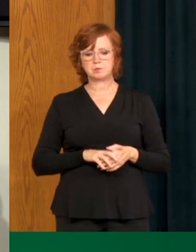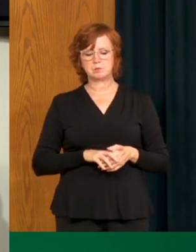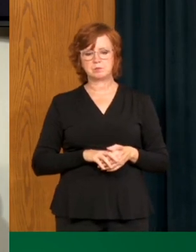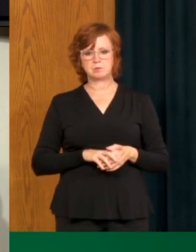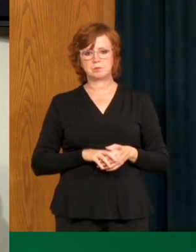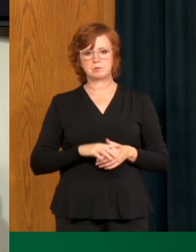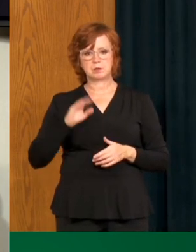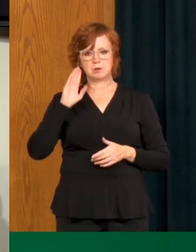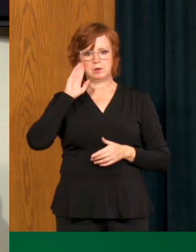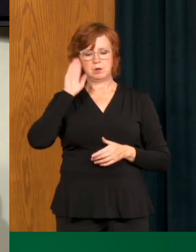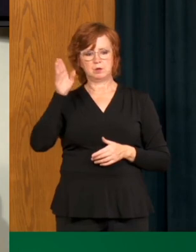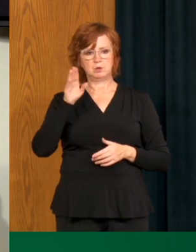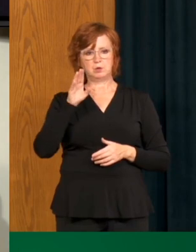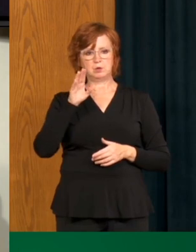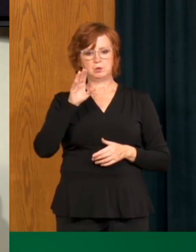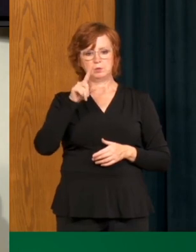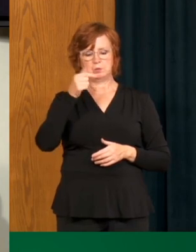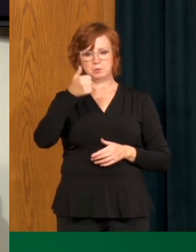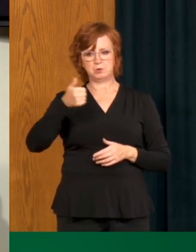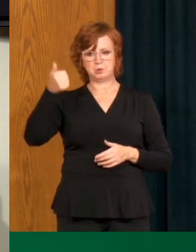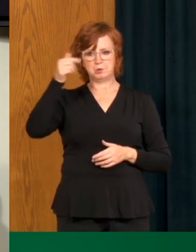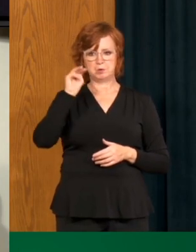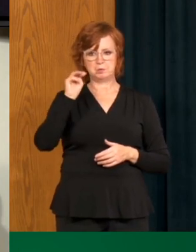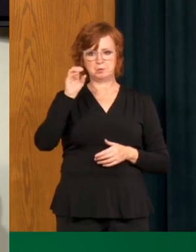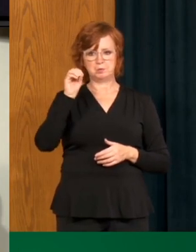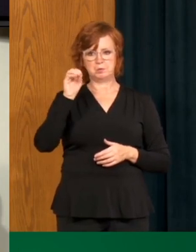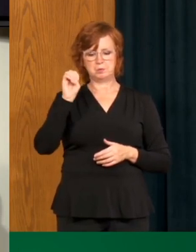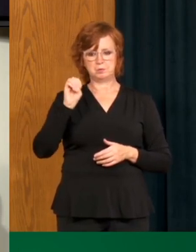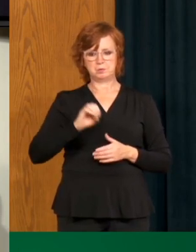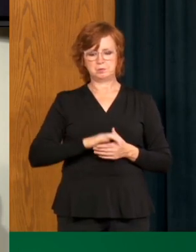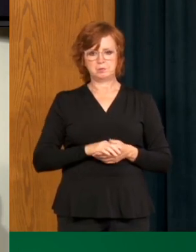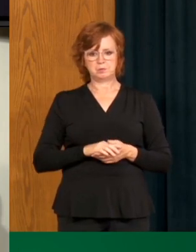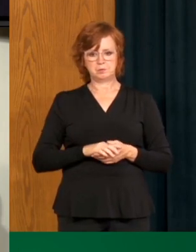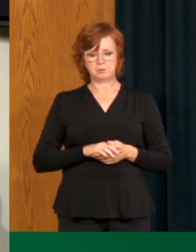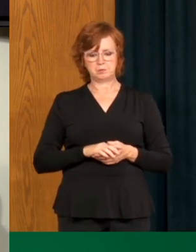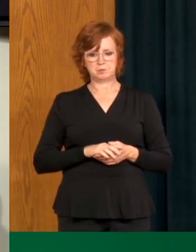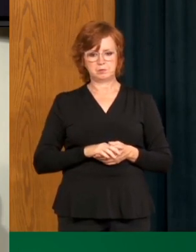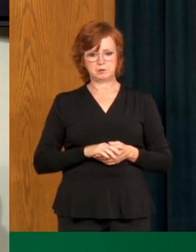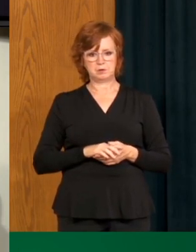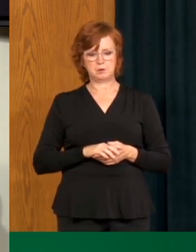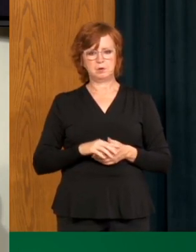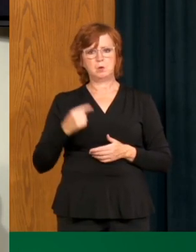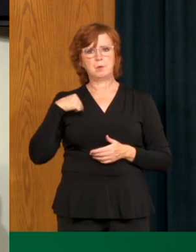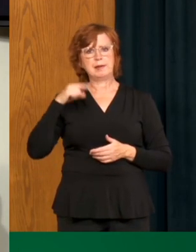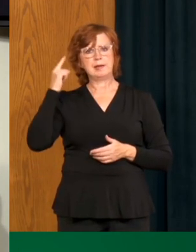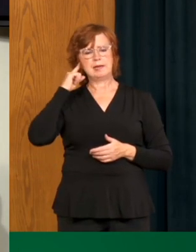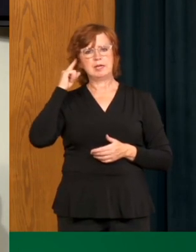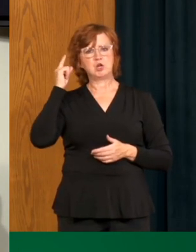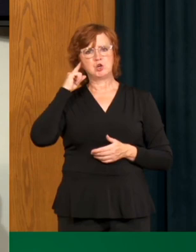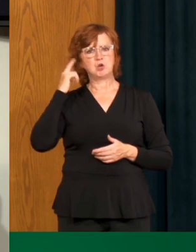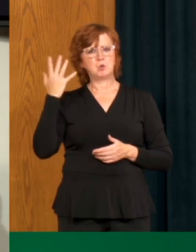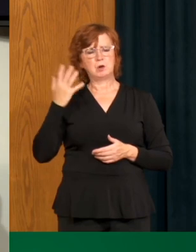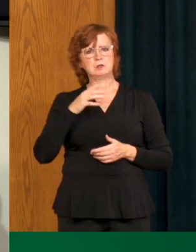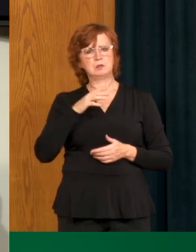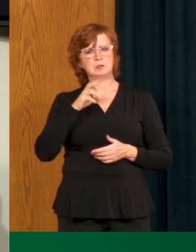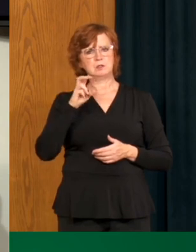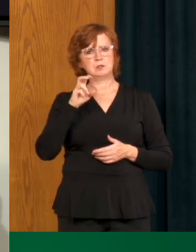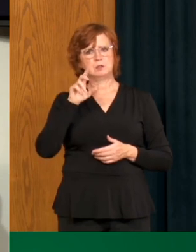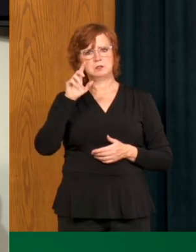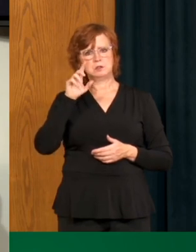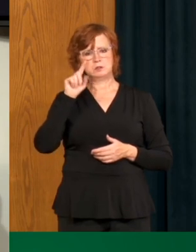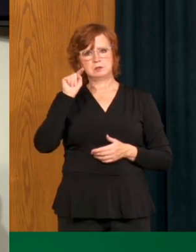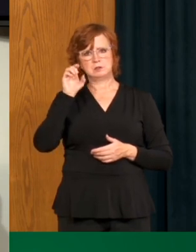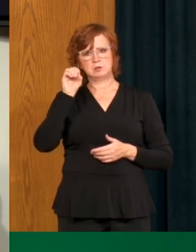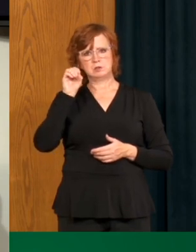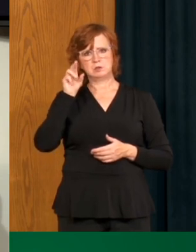Hi, my question is to the premier. So, um, we've been hearing from tourism agencies and tour operators that, um, they've been